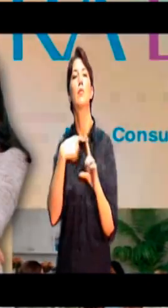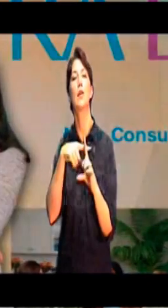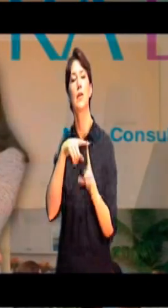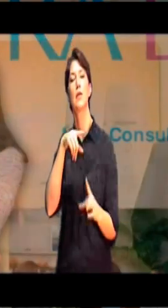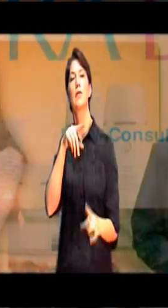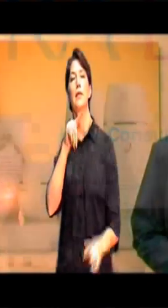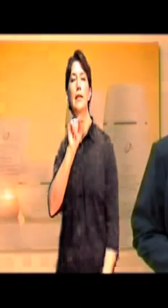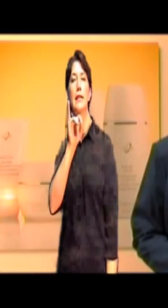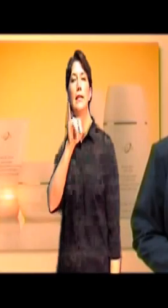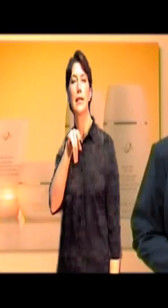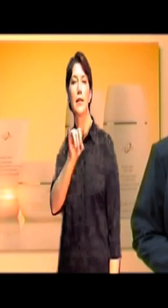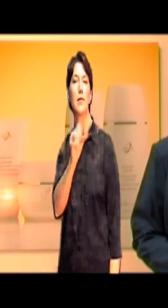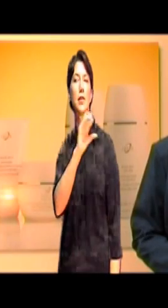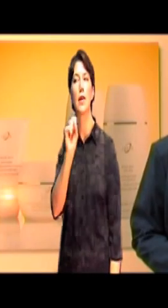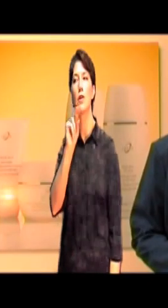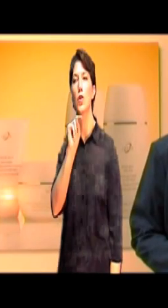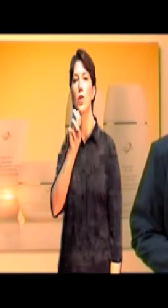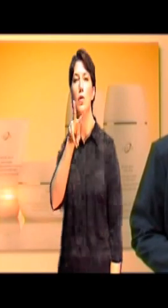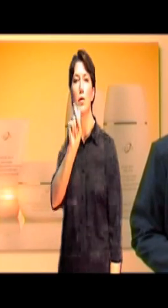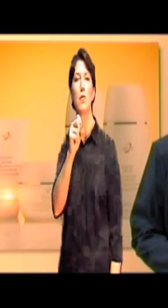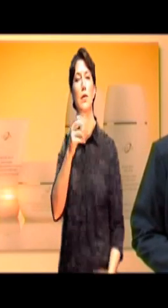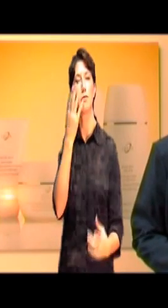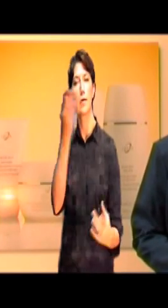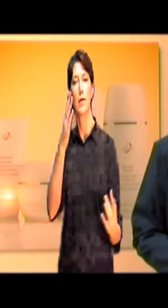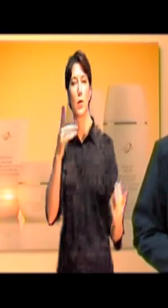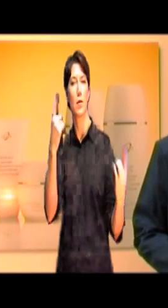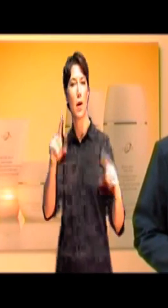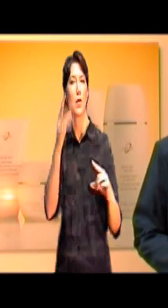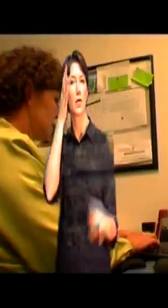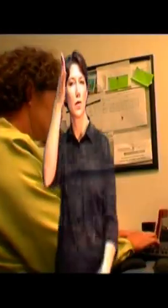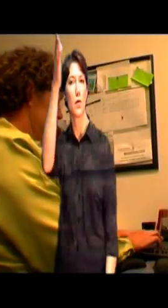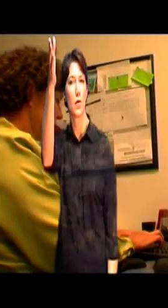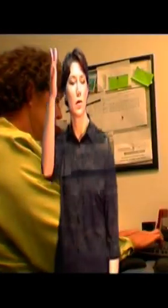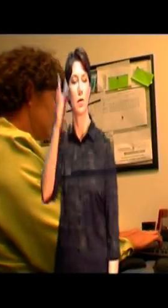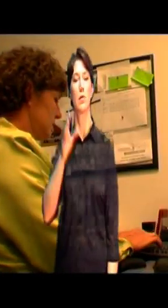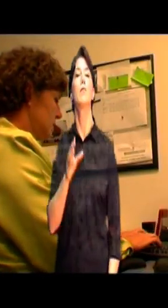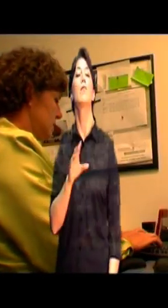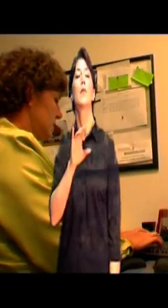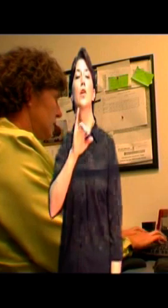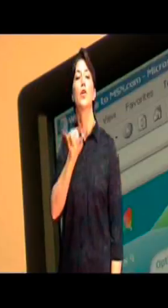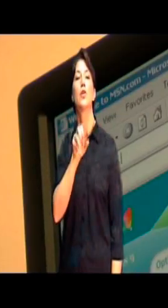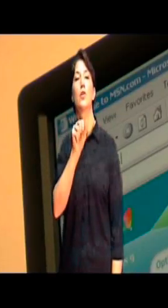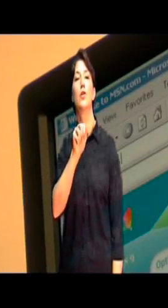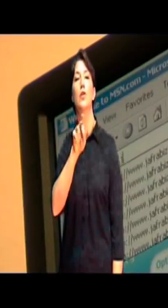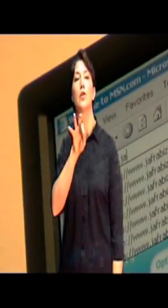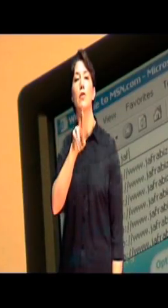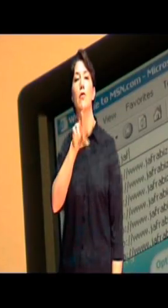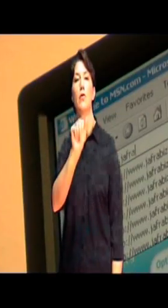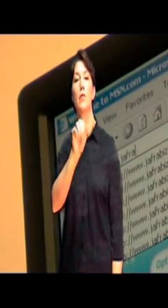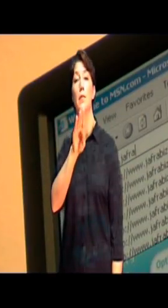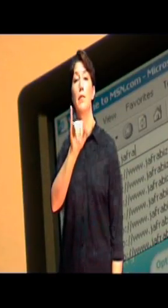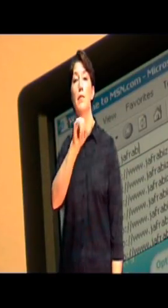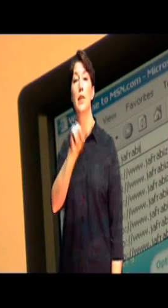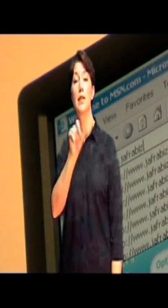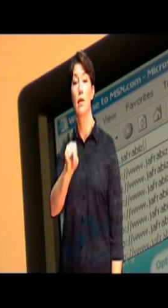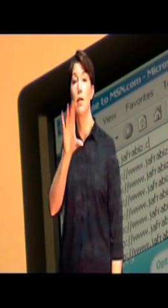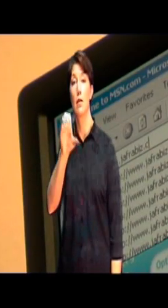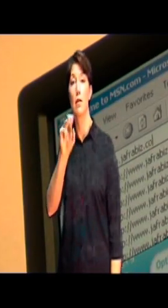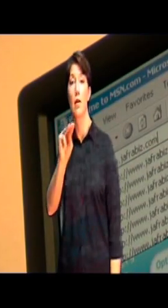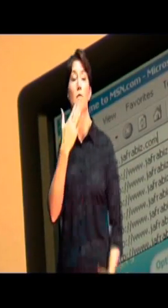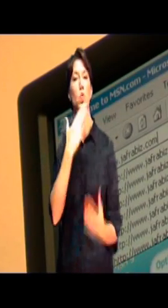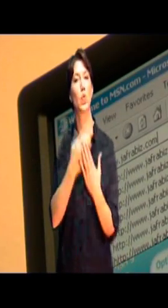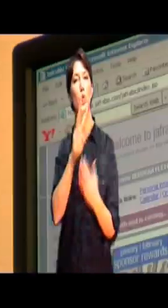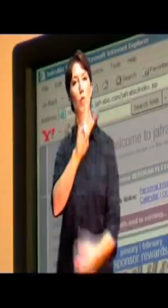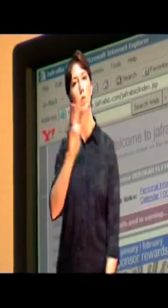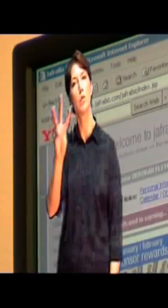items that will be coming out in the future. You'll also want to make your website your best friend. The Jaffra Biz website is where you'll